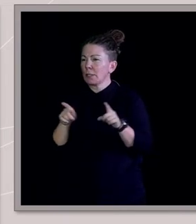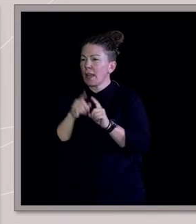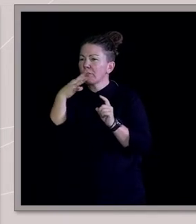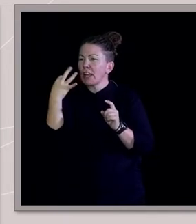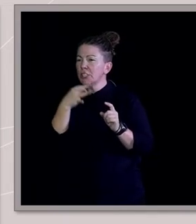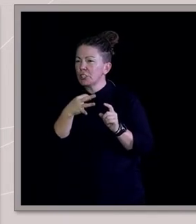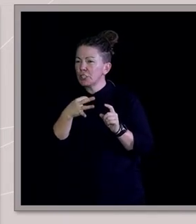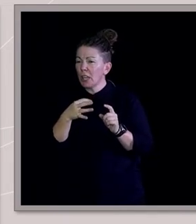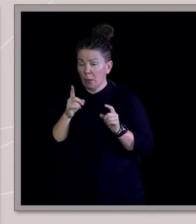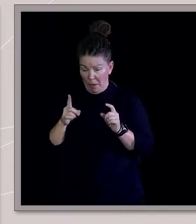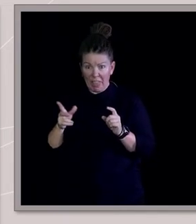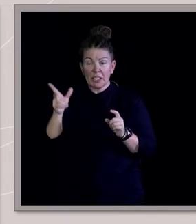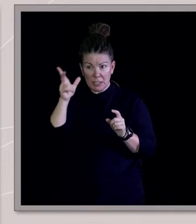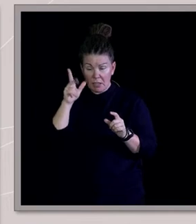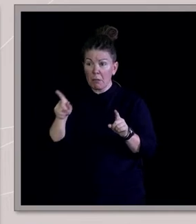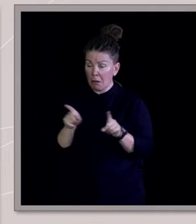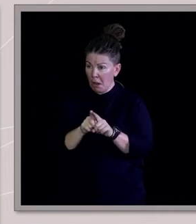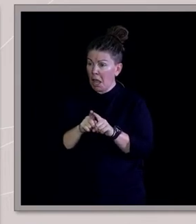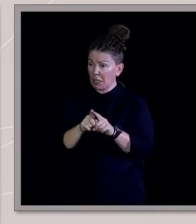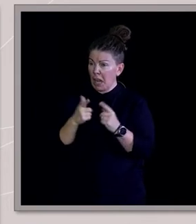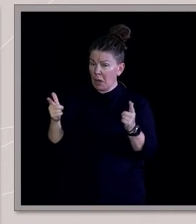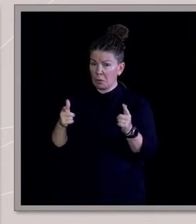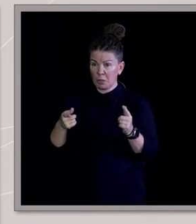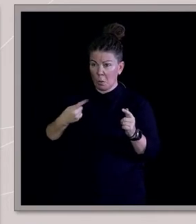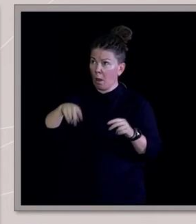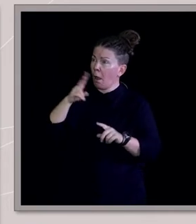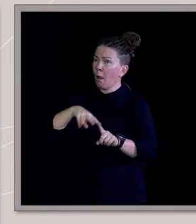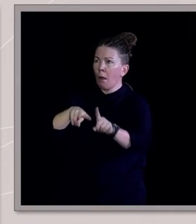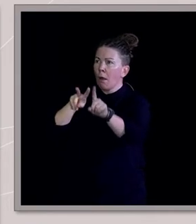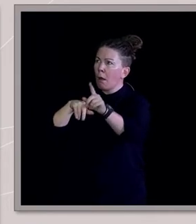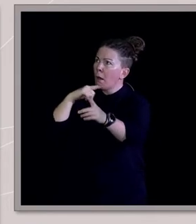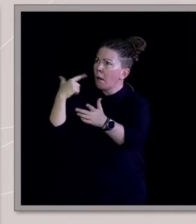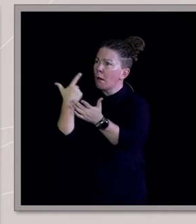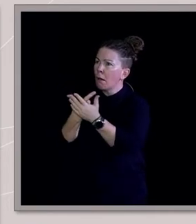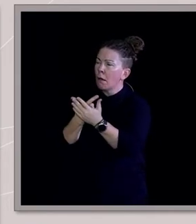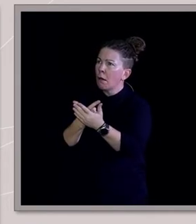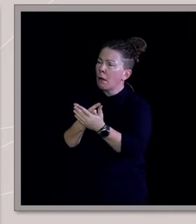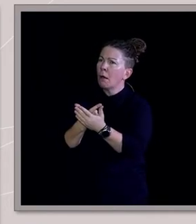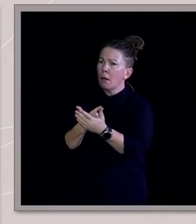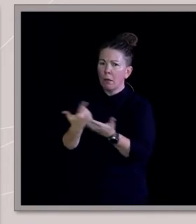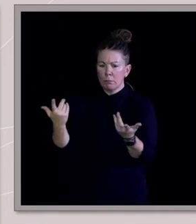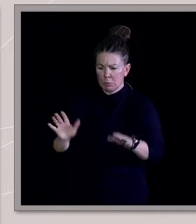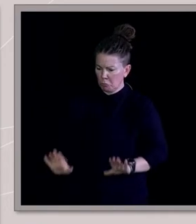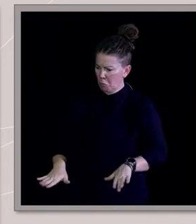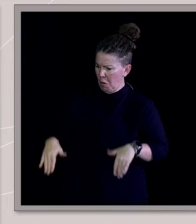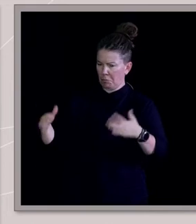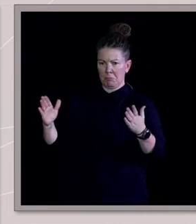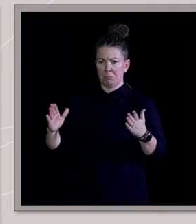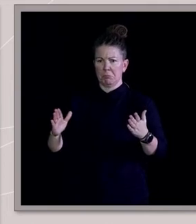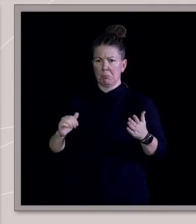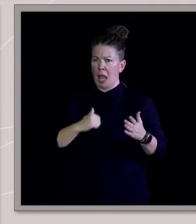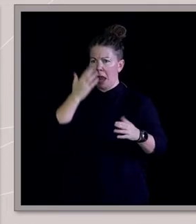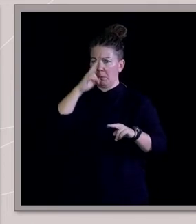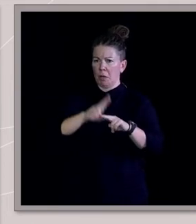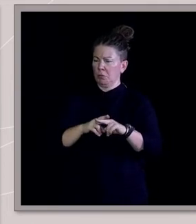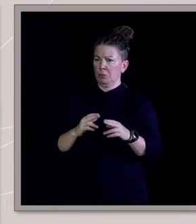but they sounded like full-on languages. And so, us kids were in awe of that. And this formed part of all of our parents' stories about how and